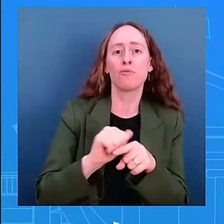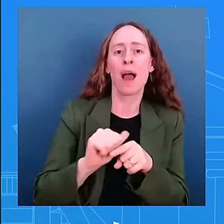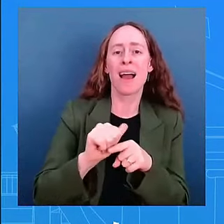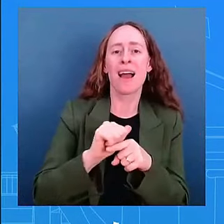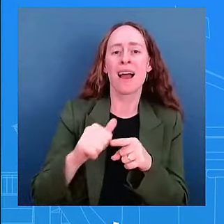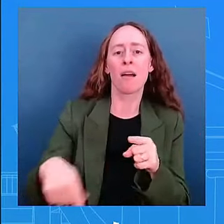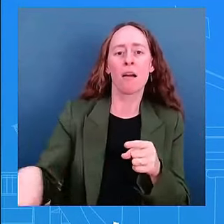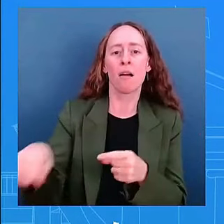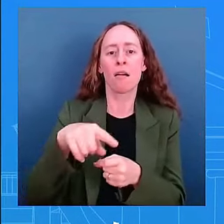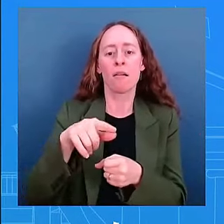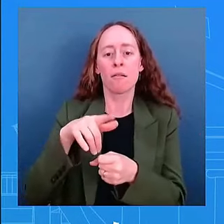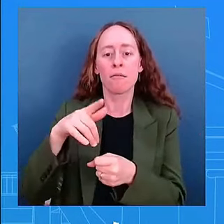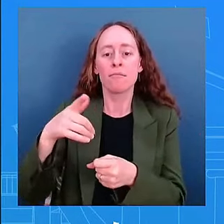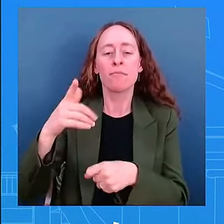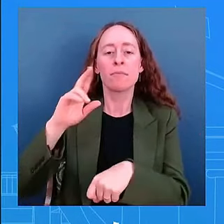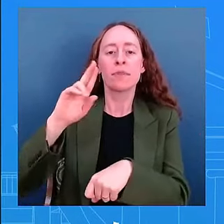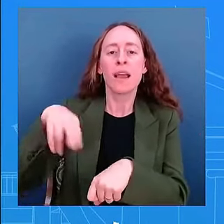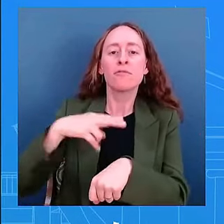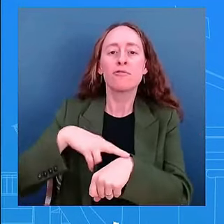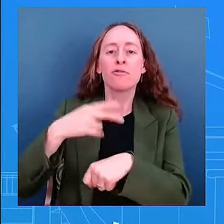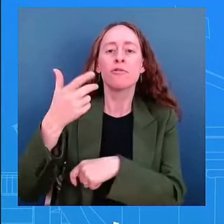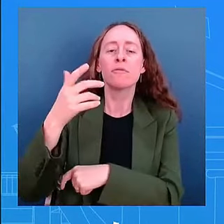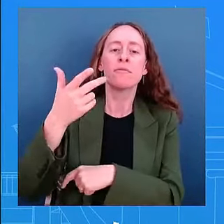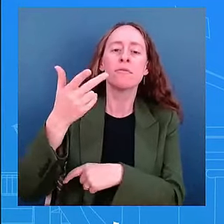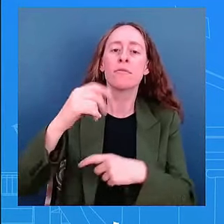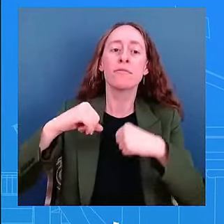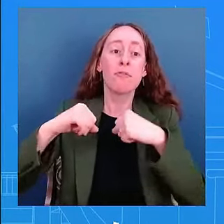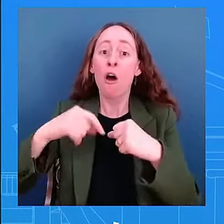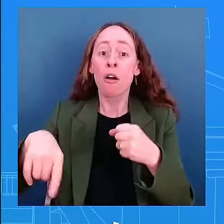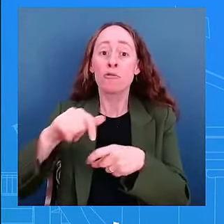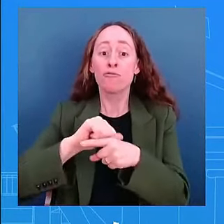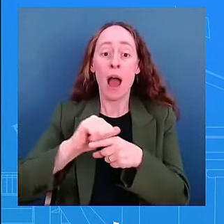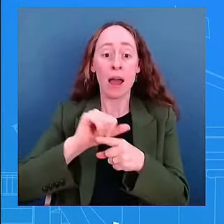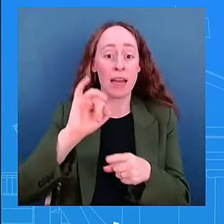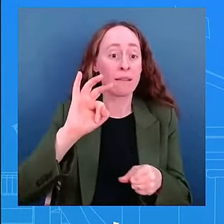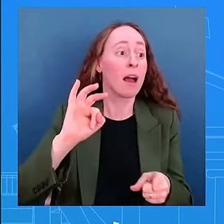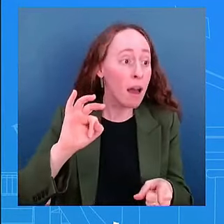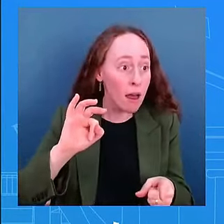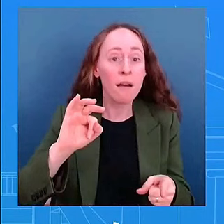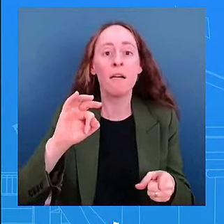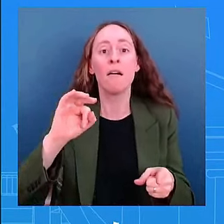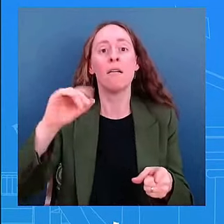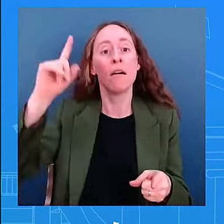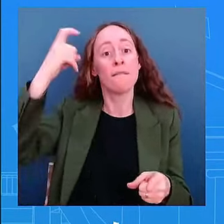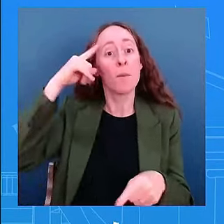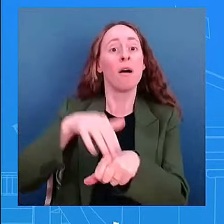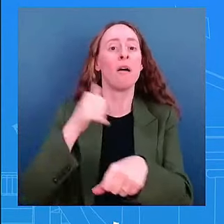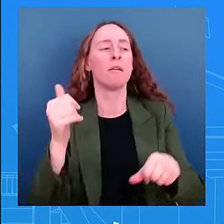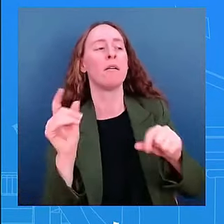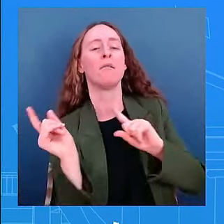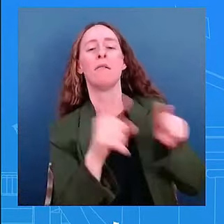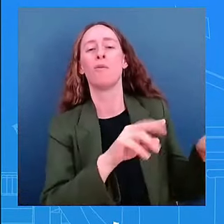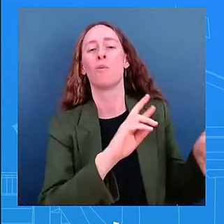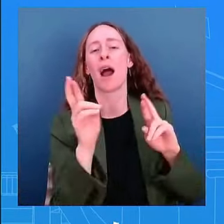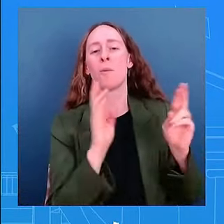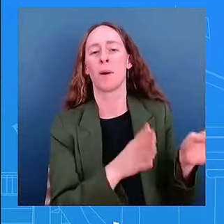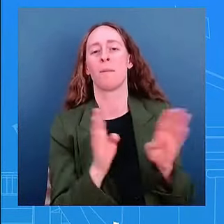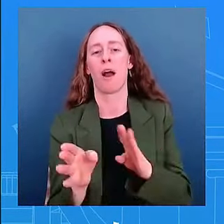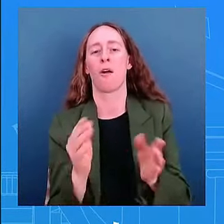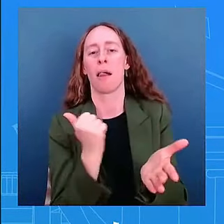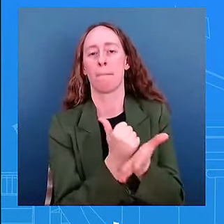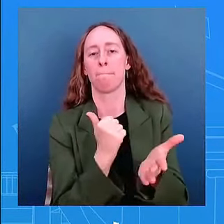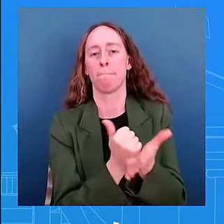requested by governors to assist with fire suppression and they are supporting california state national guard operators